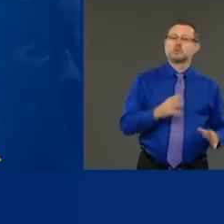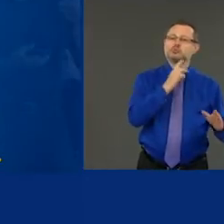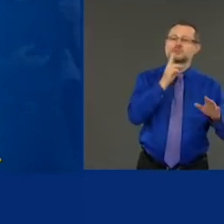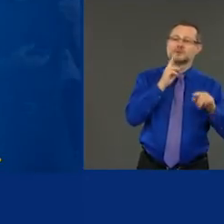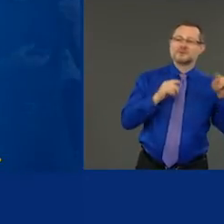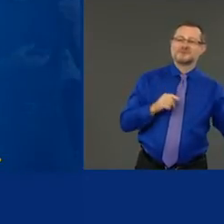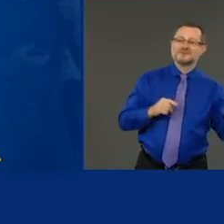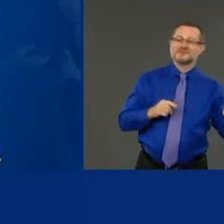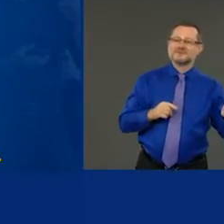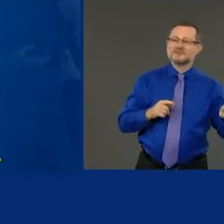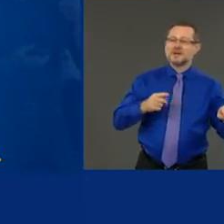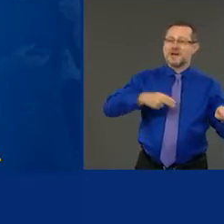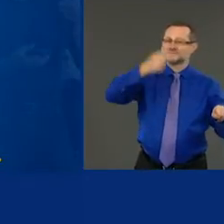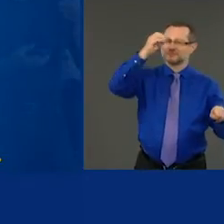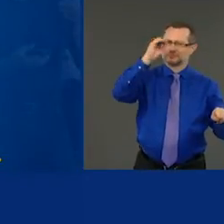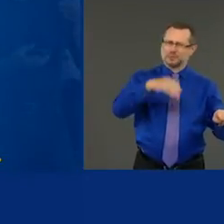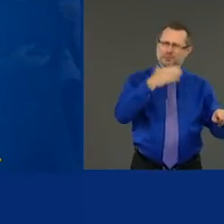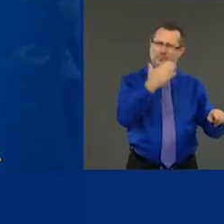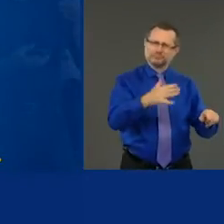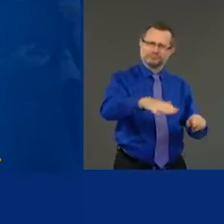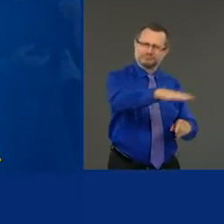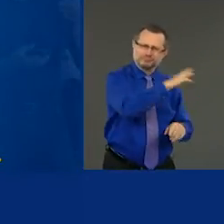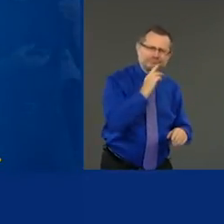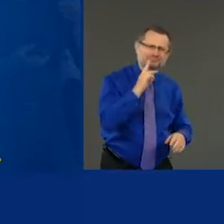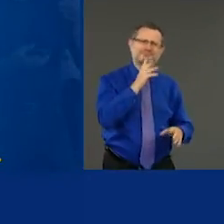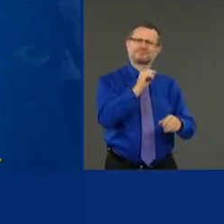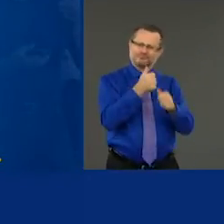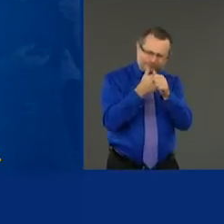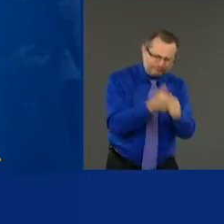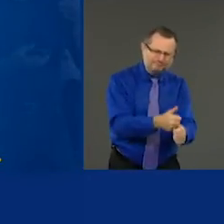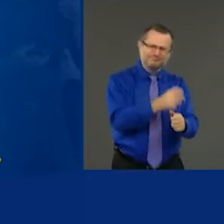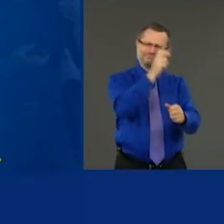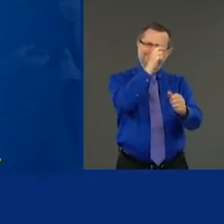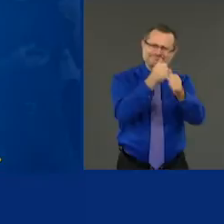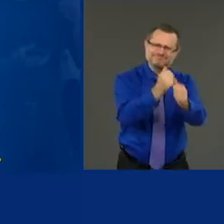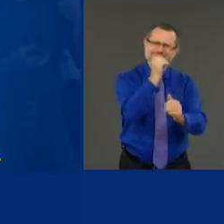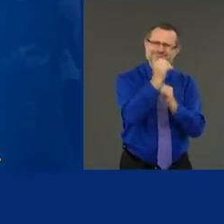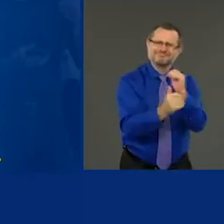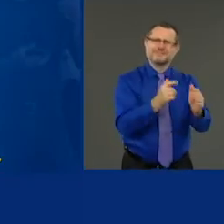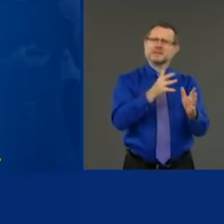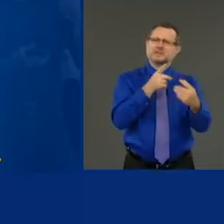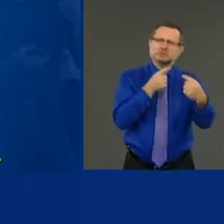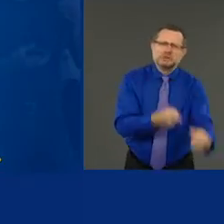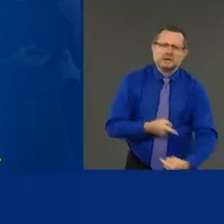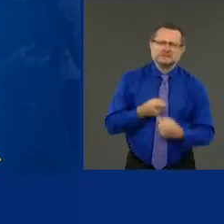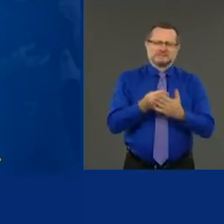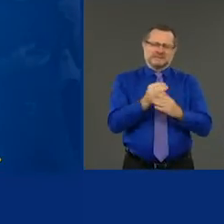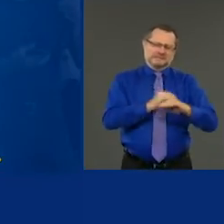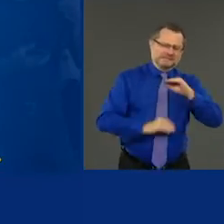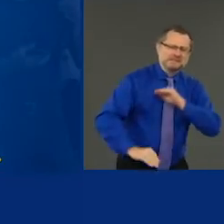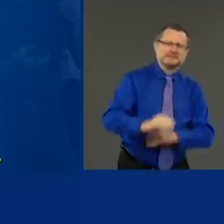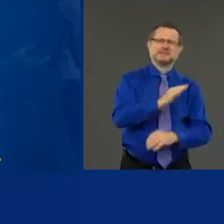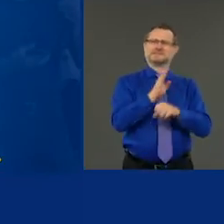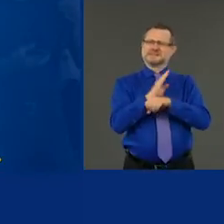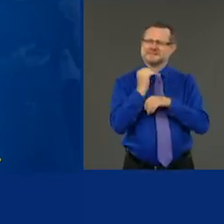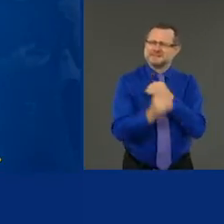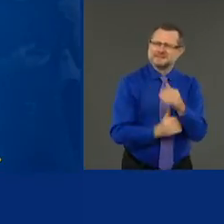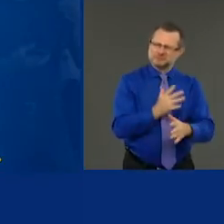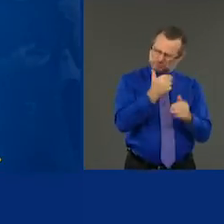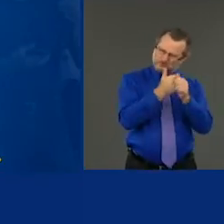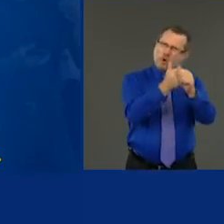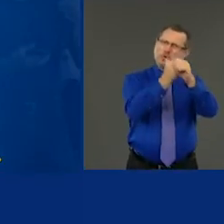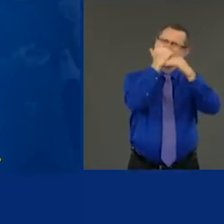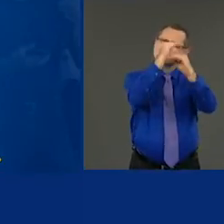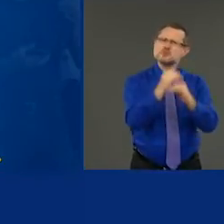complying. They're going through a very tough economic situation, but they're living by the rules. The bad